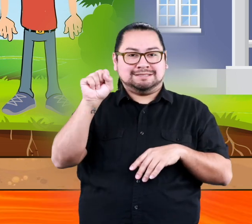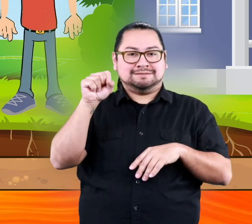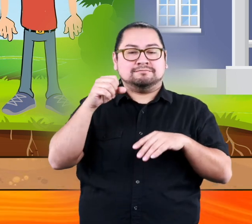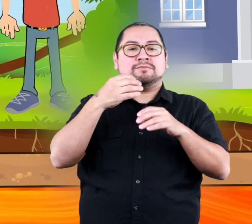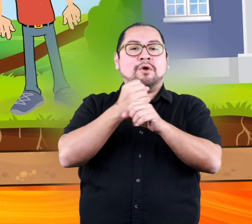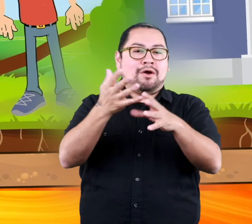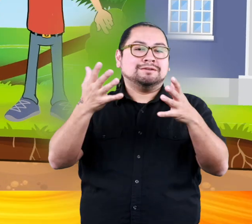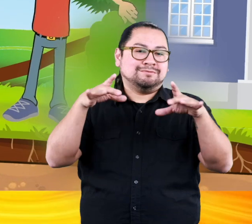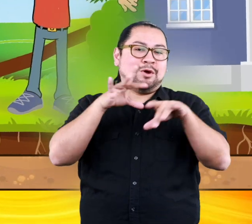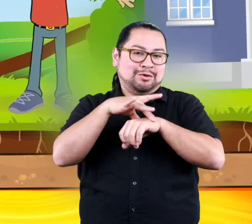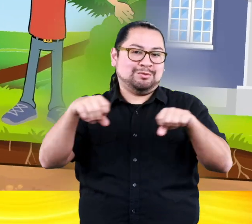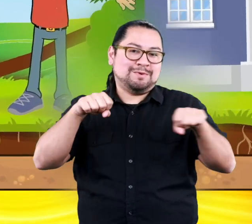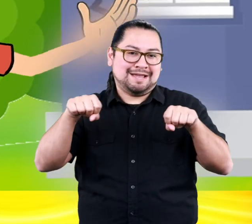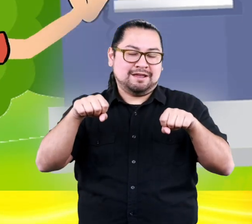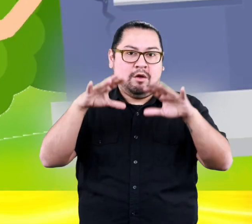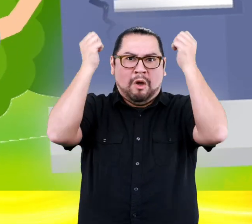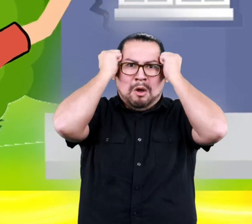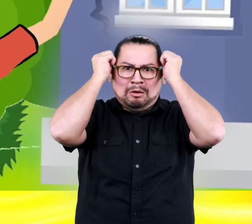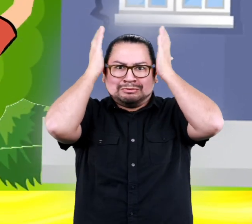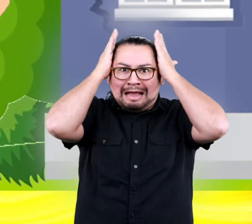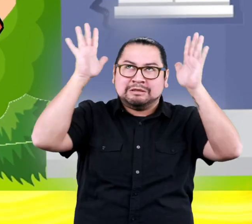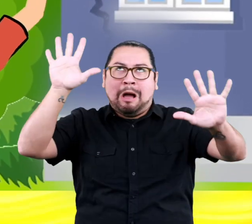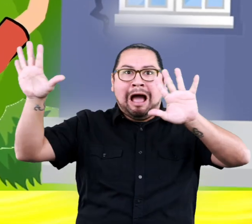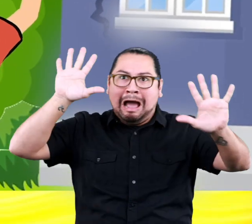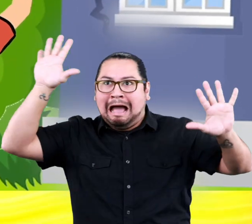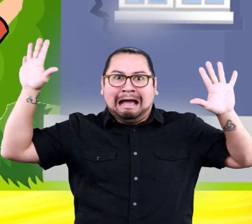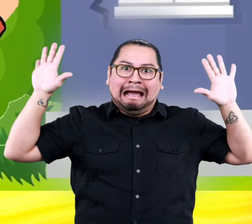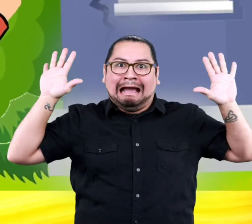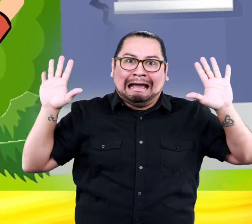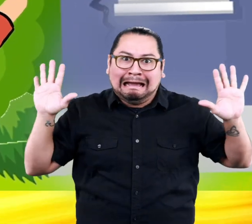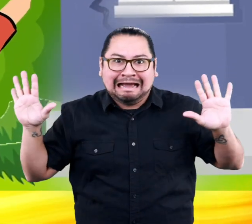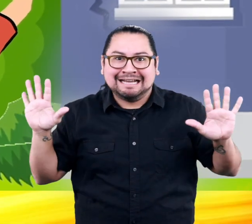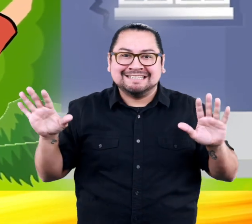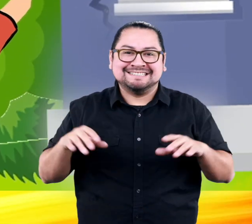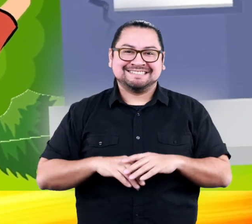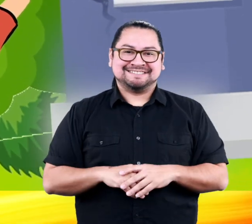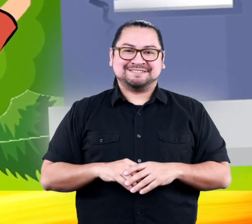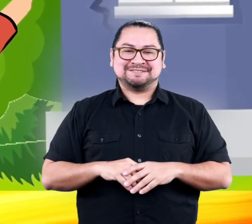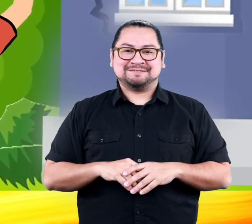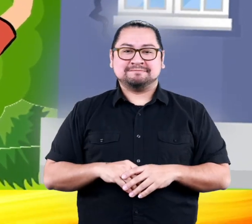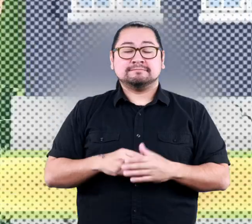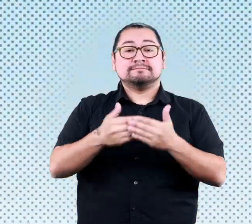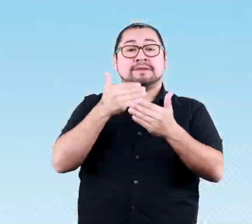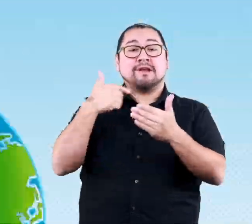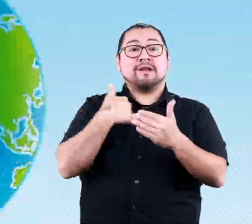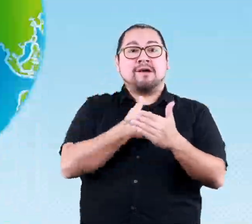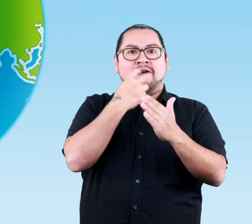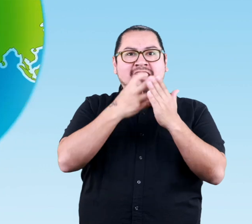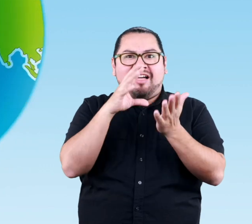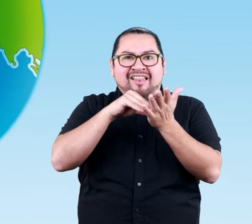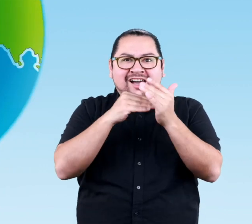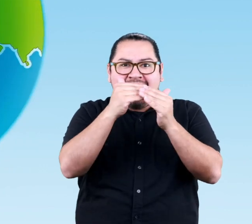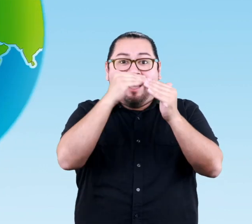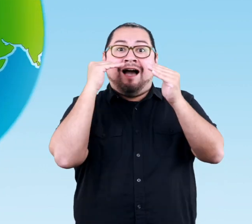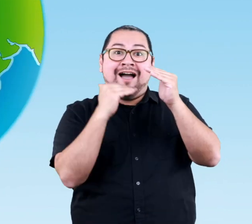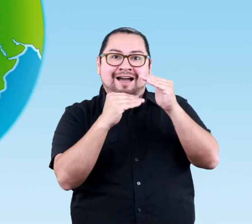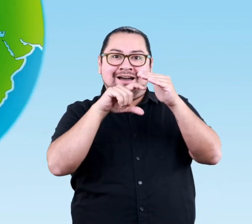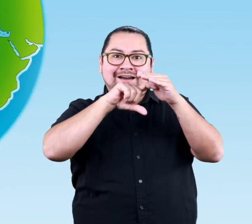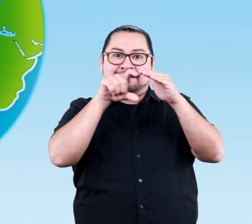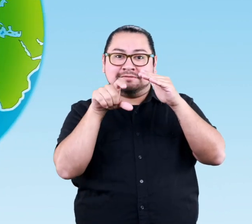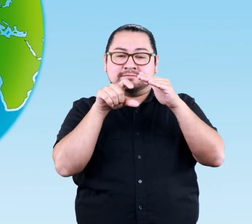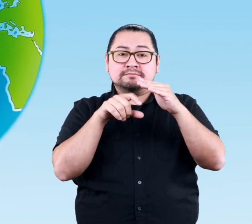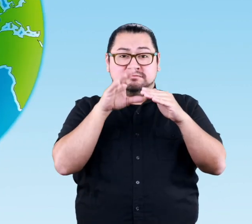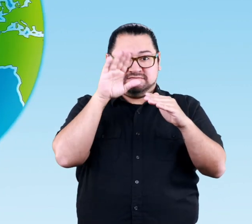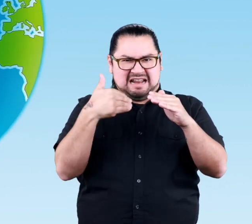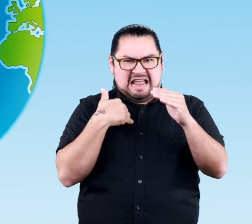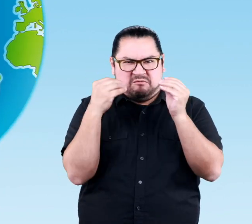creates earthquakes. Whoa! Hold on to your hats! Before we get to the next layer